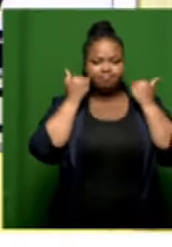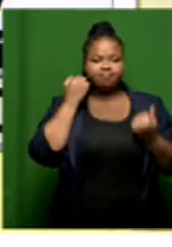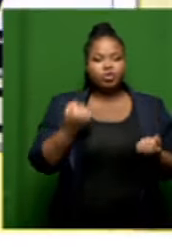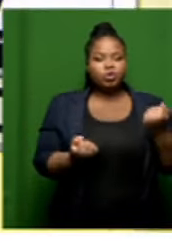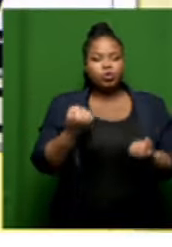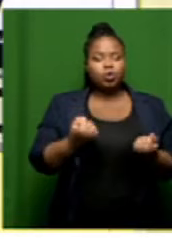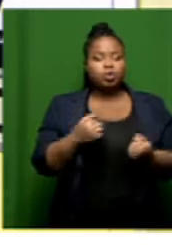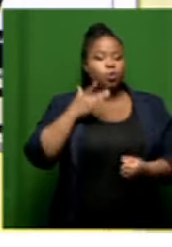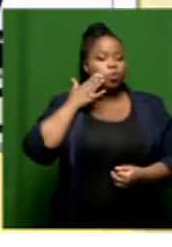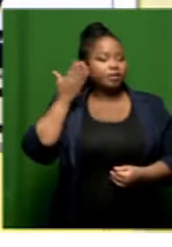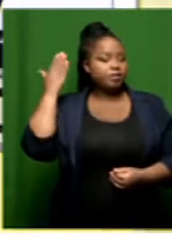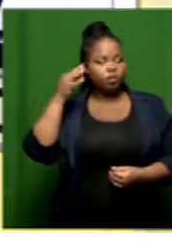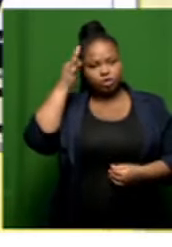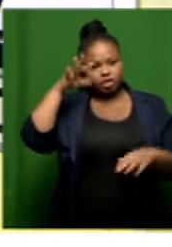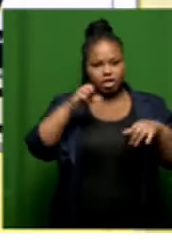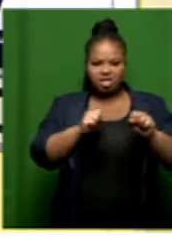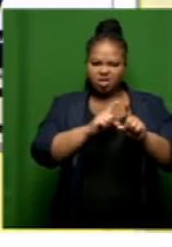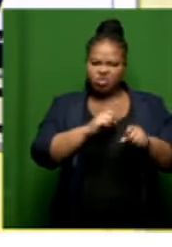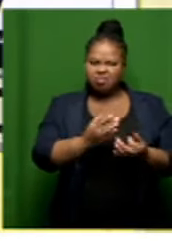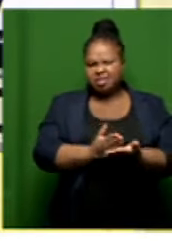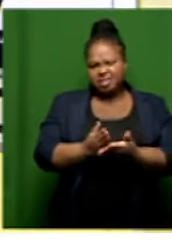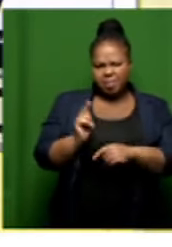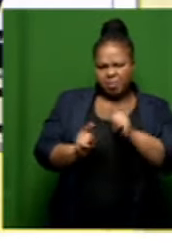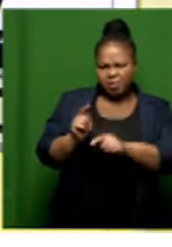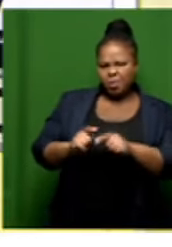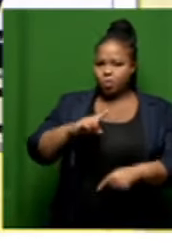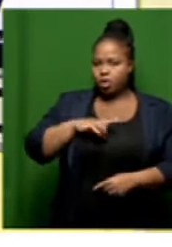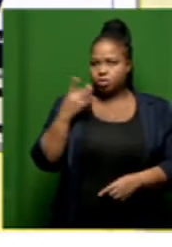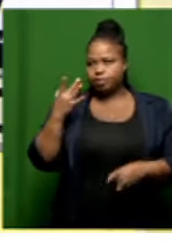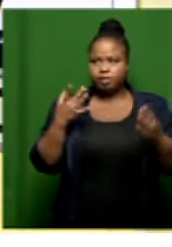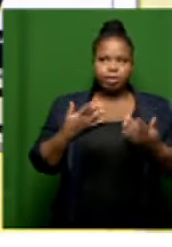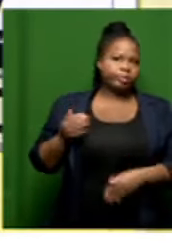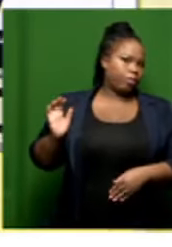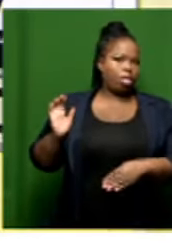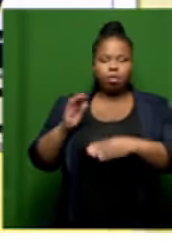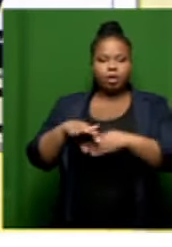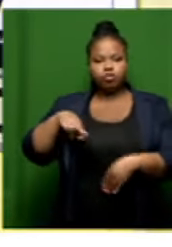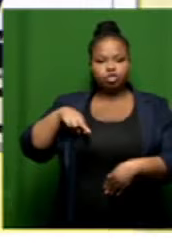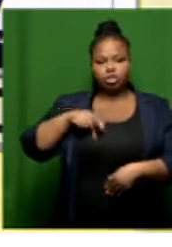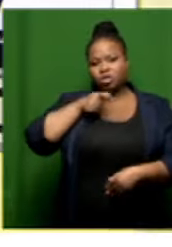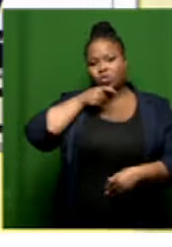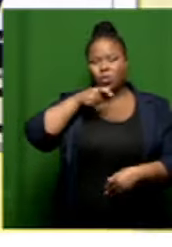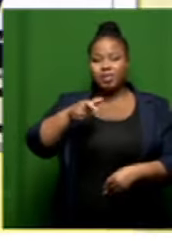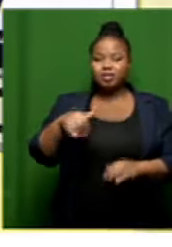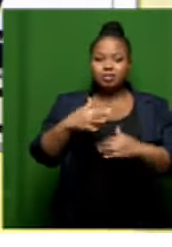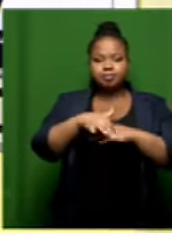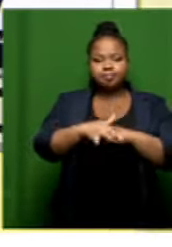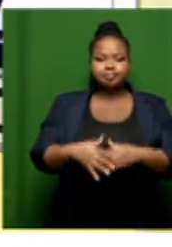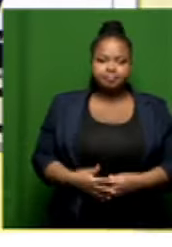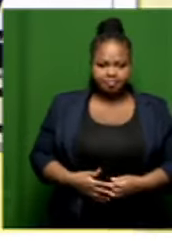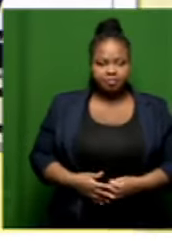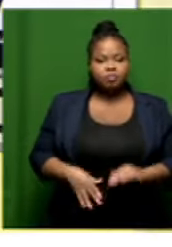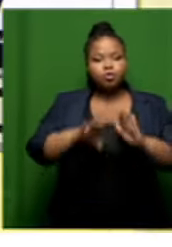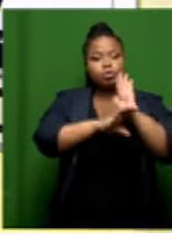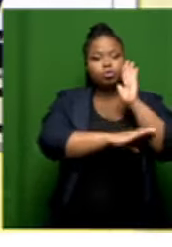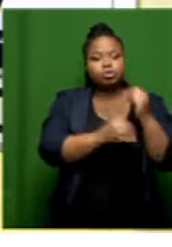the years of state capture, but also received some criticism for his sometimes overt religious comments in public. Now, he became a